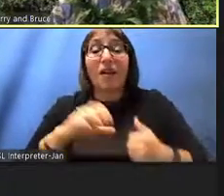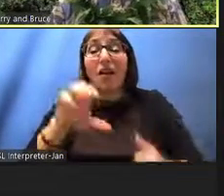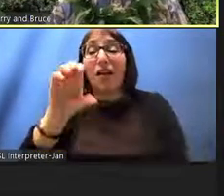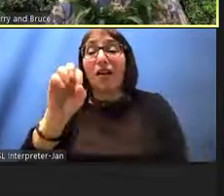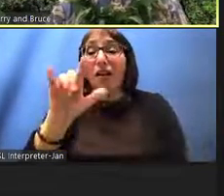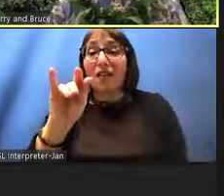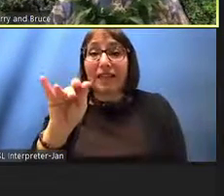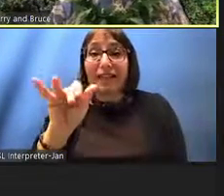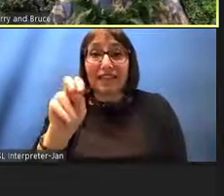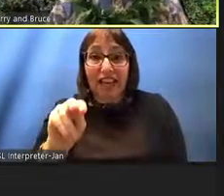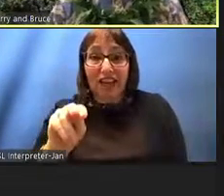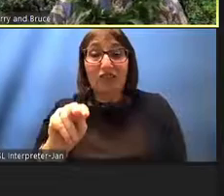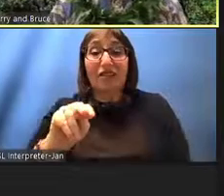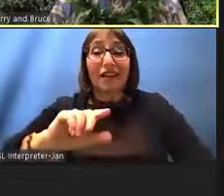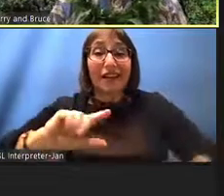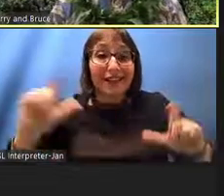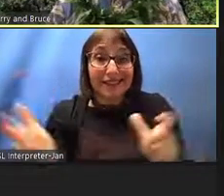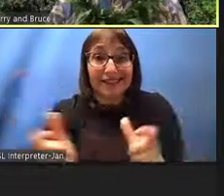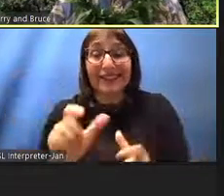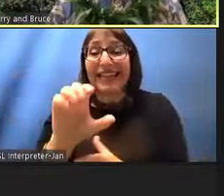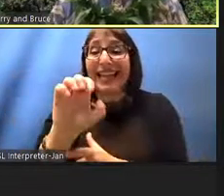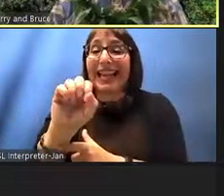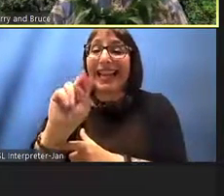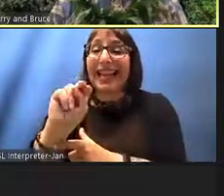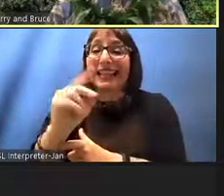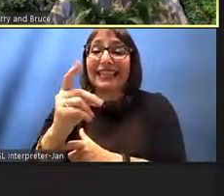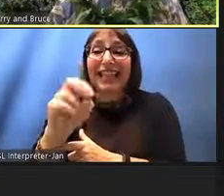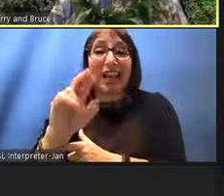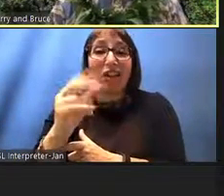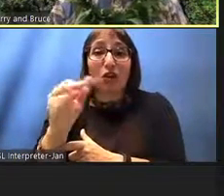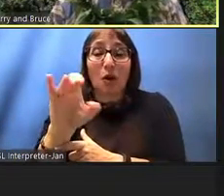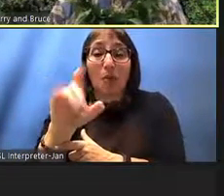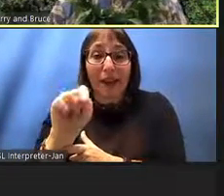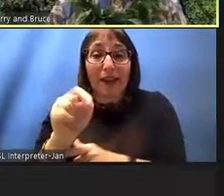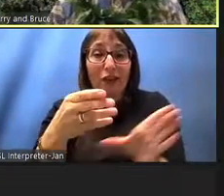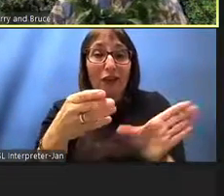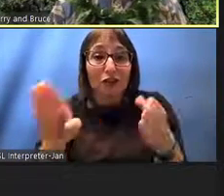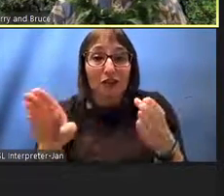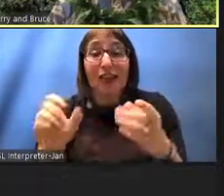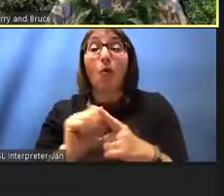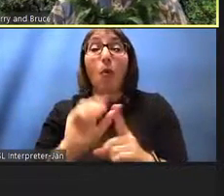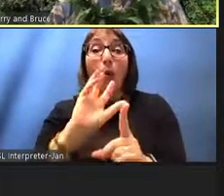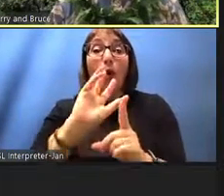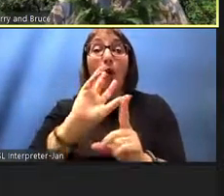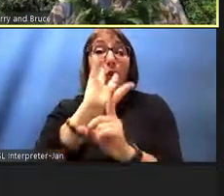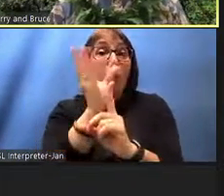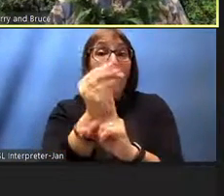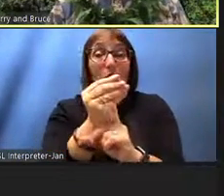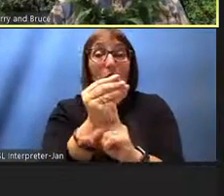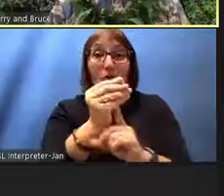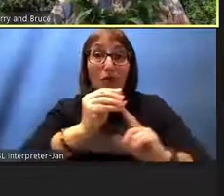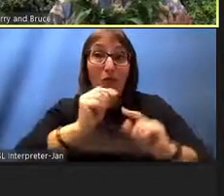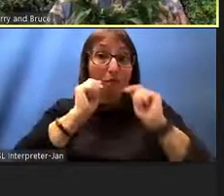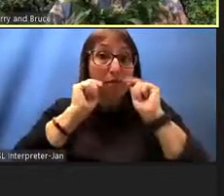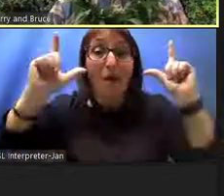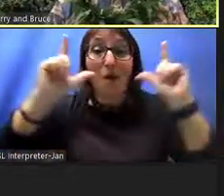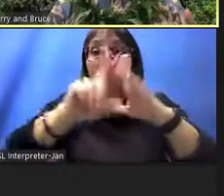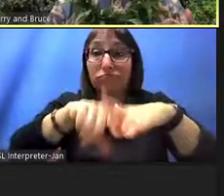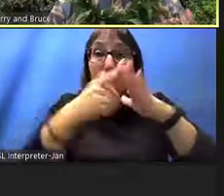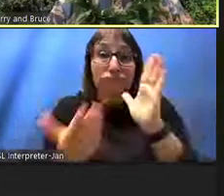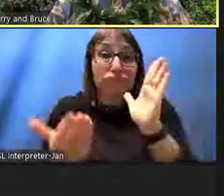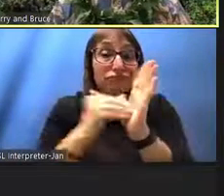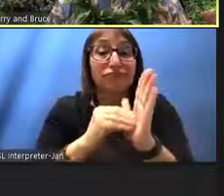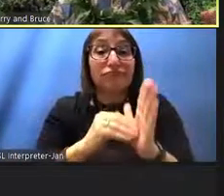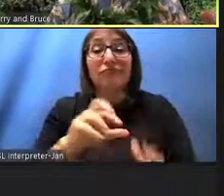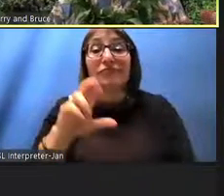and cultural awakening or renaissance is another word and again i need to remind